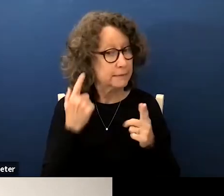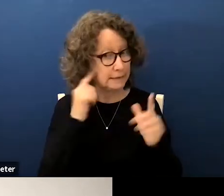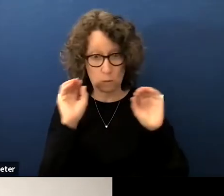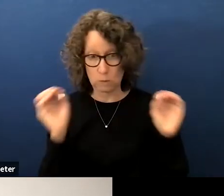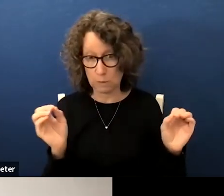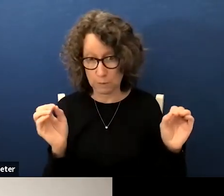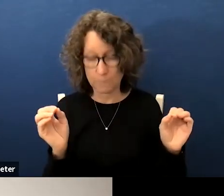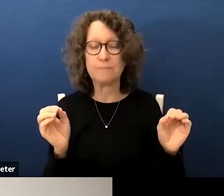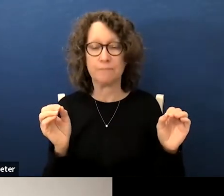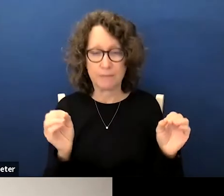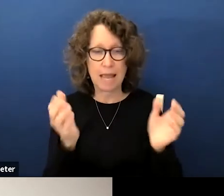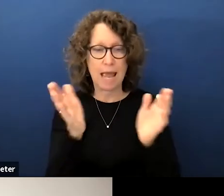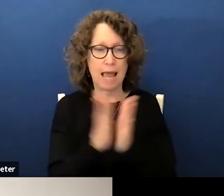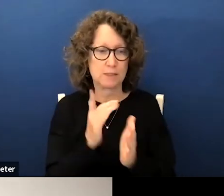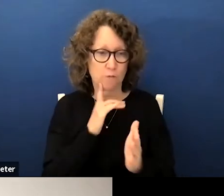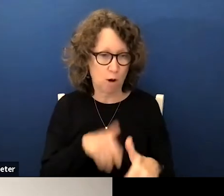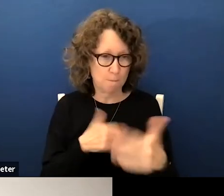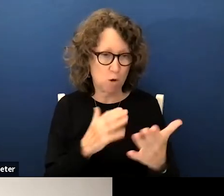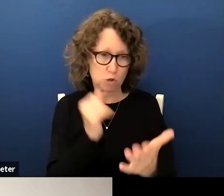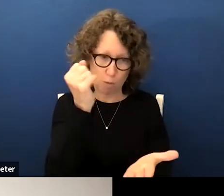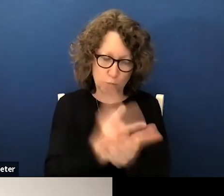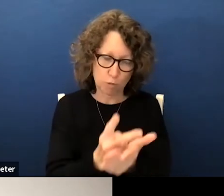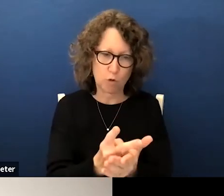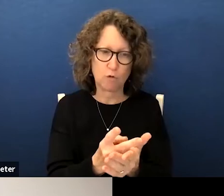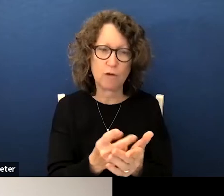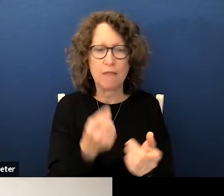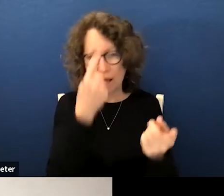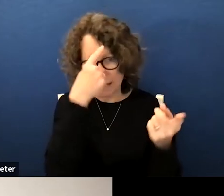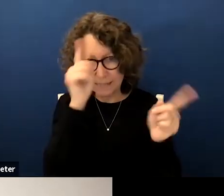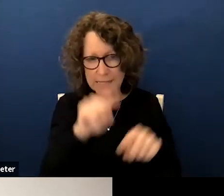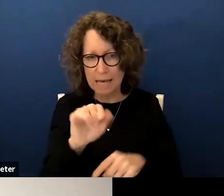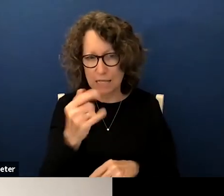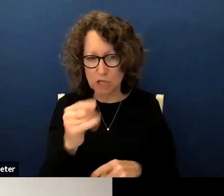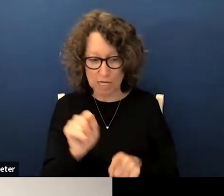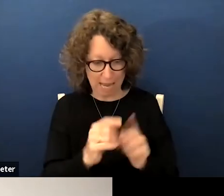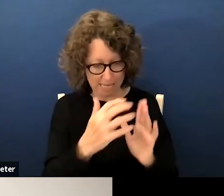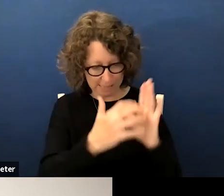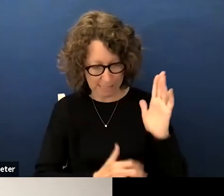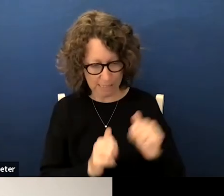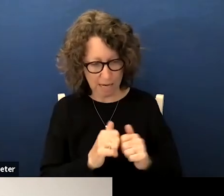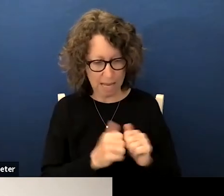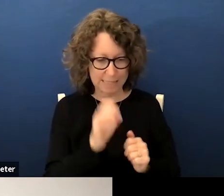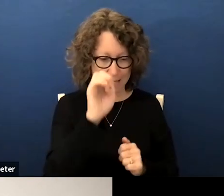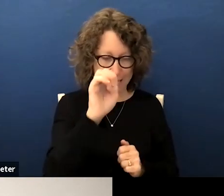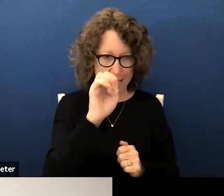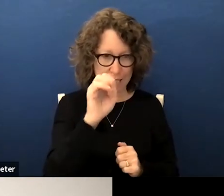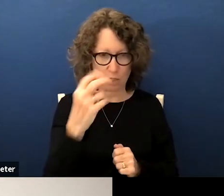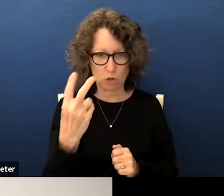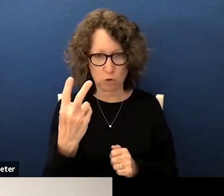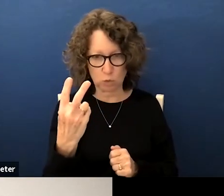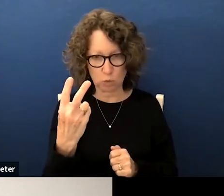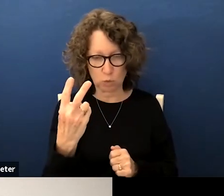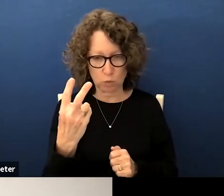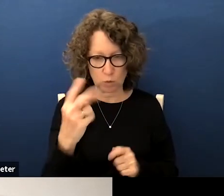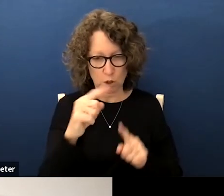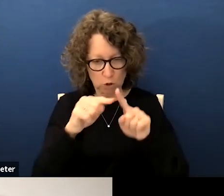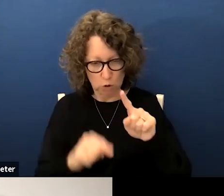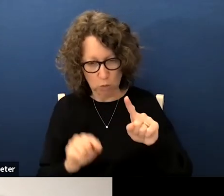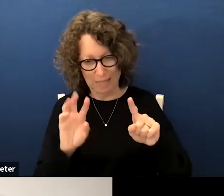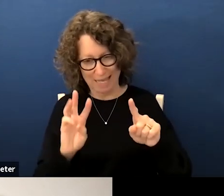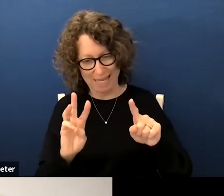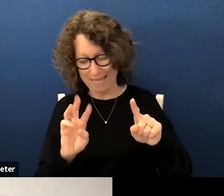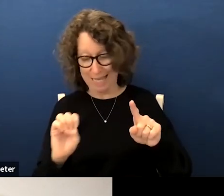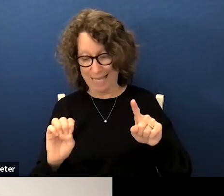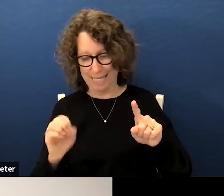i'd like to ask for a motion to approve the consent agenda as presented on items e2 to e16